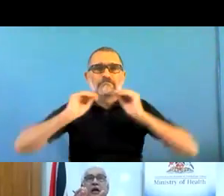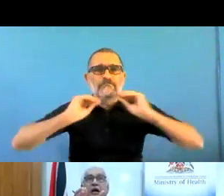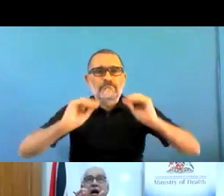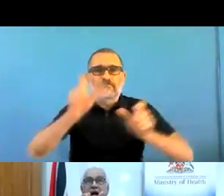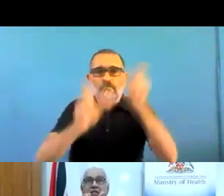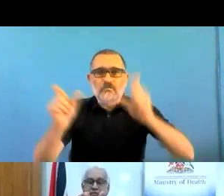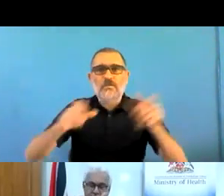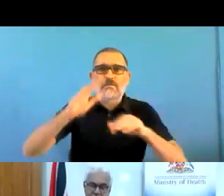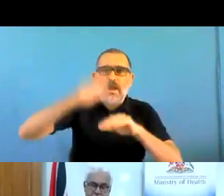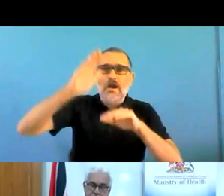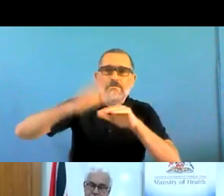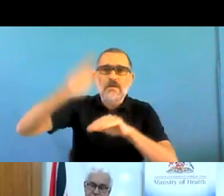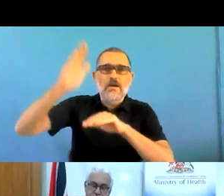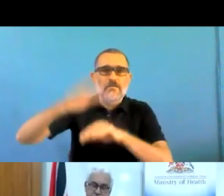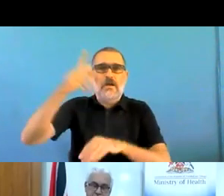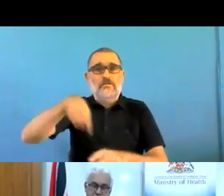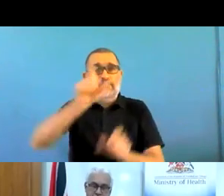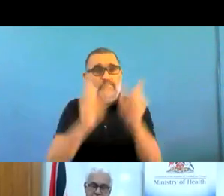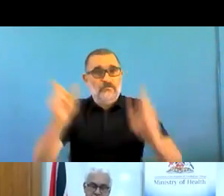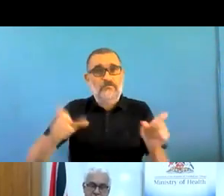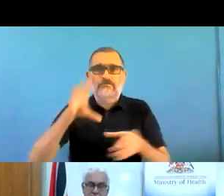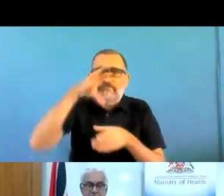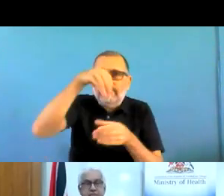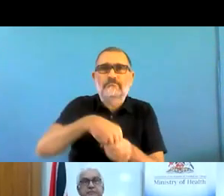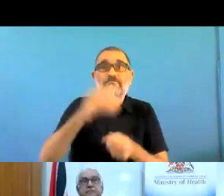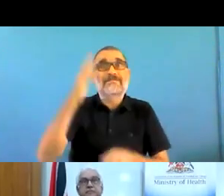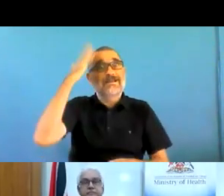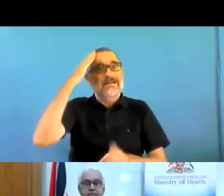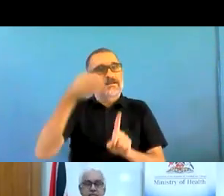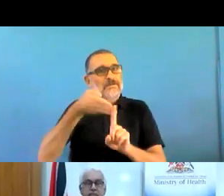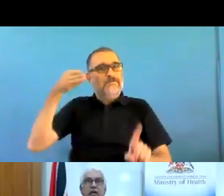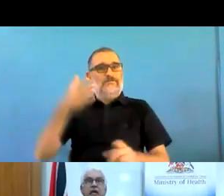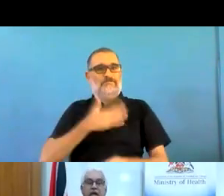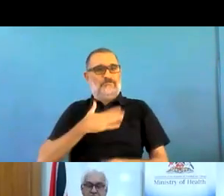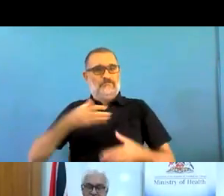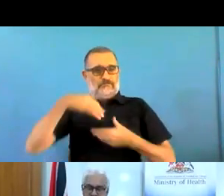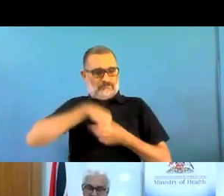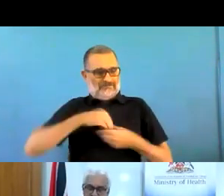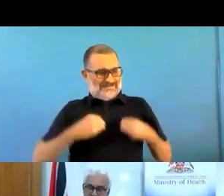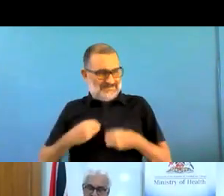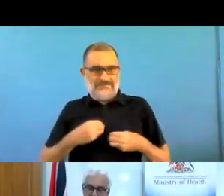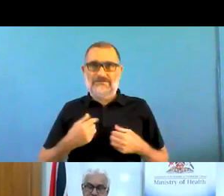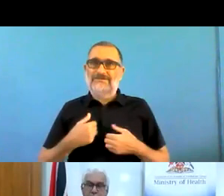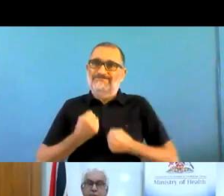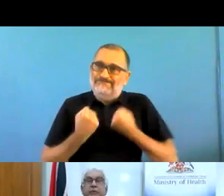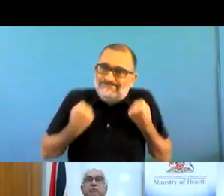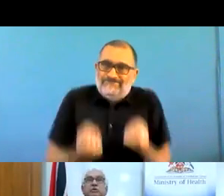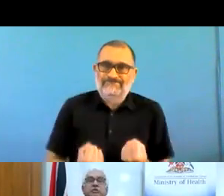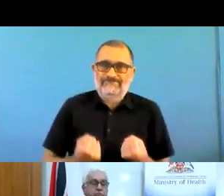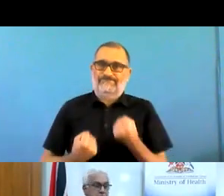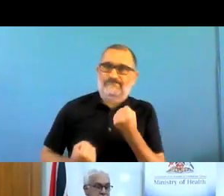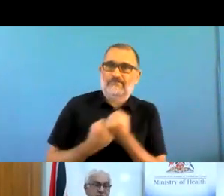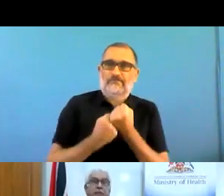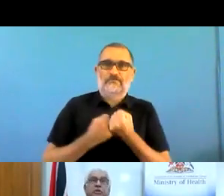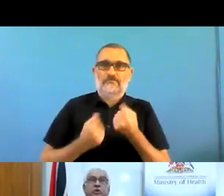ask for help. Next slide, please. This next slide is probably the